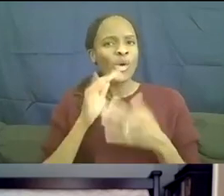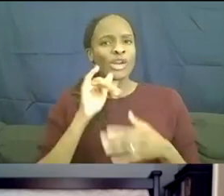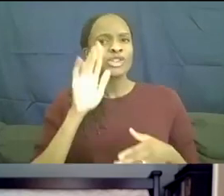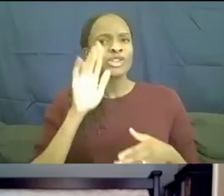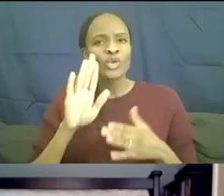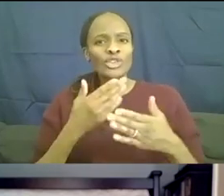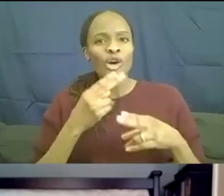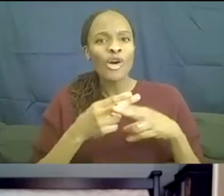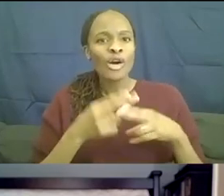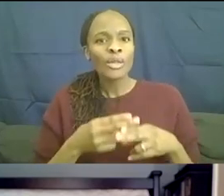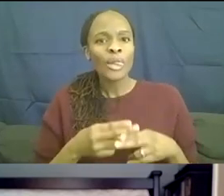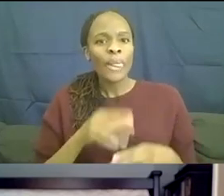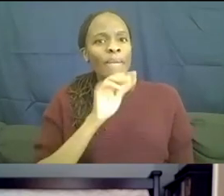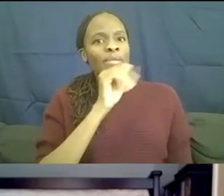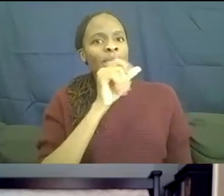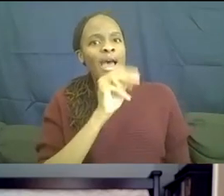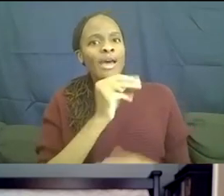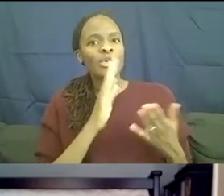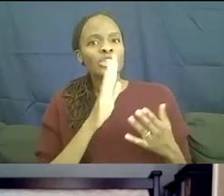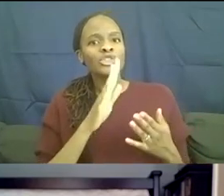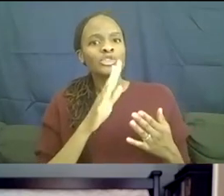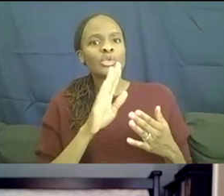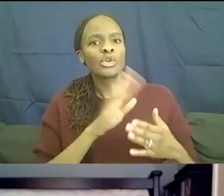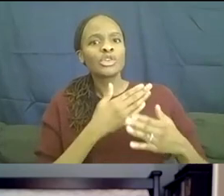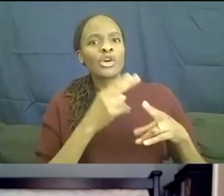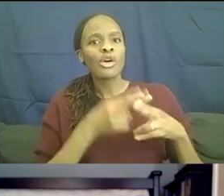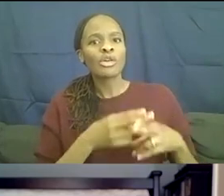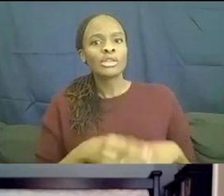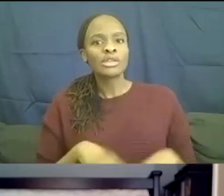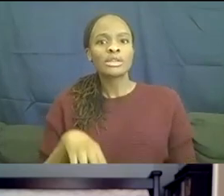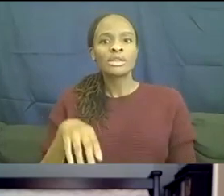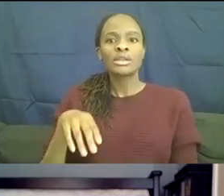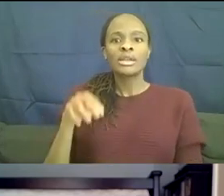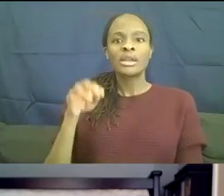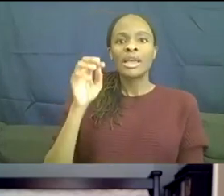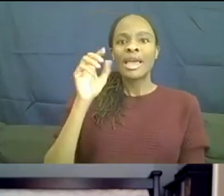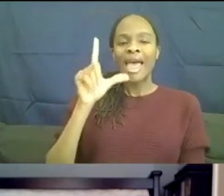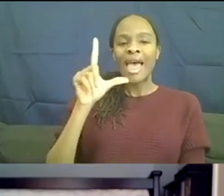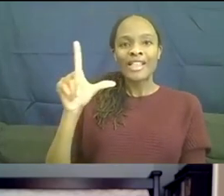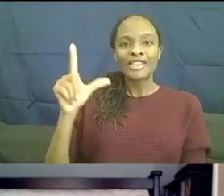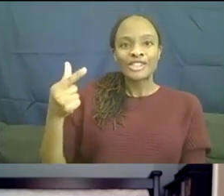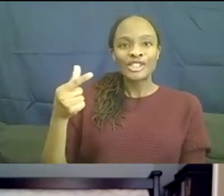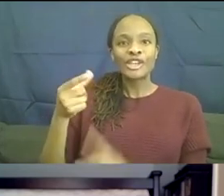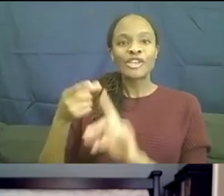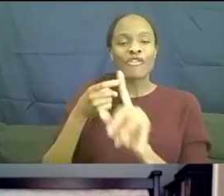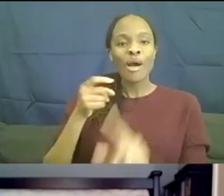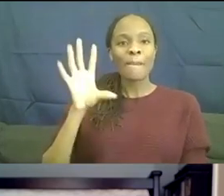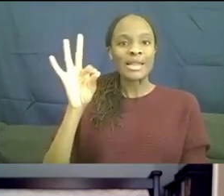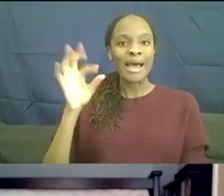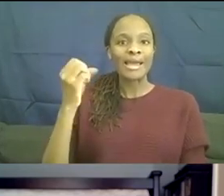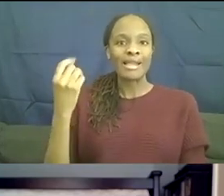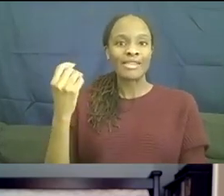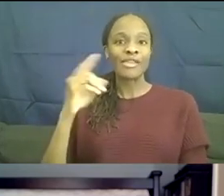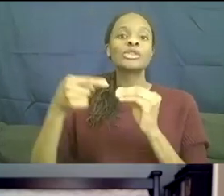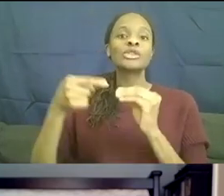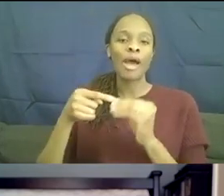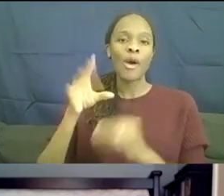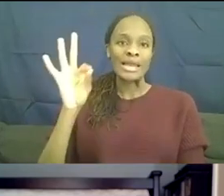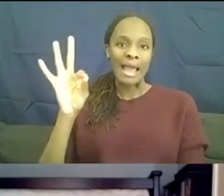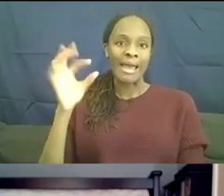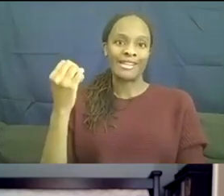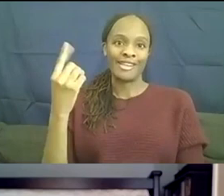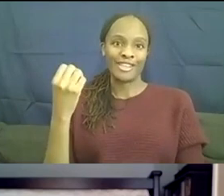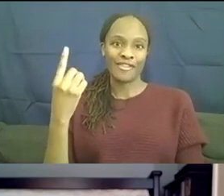Adam, what is your piece called? L.O.G. from 9-11. L.O.G. from 9-11. He wrote it about 9-11. Okay.